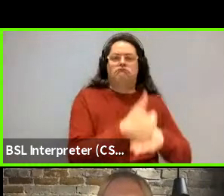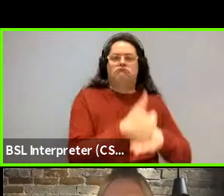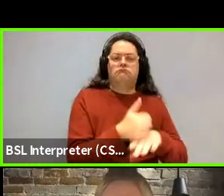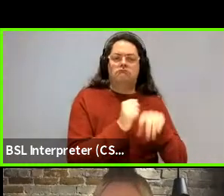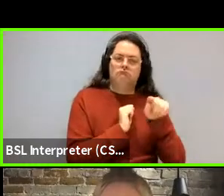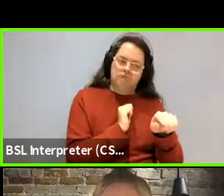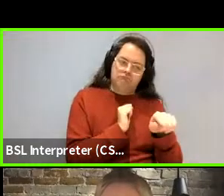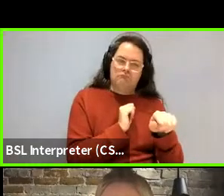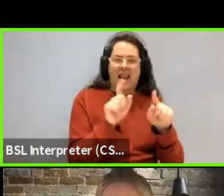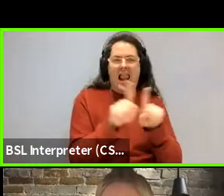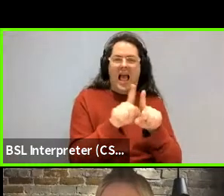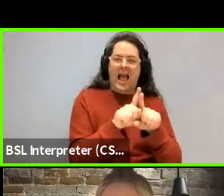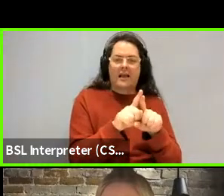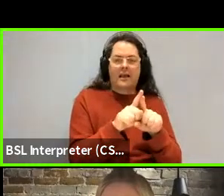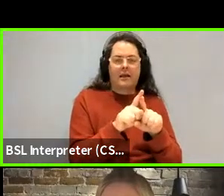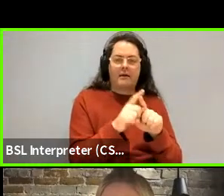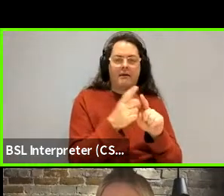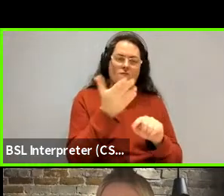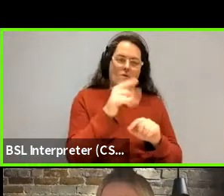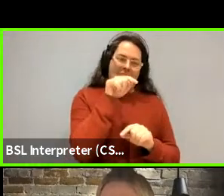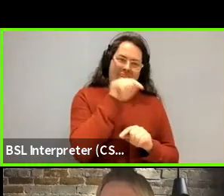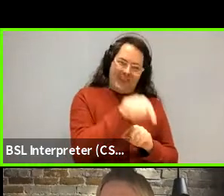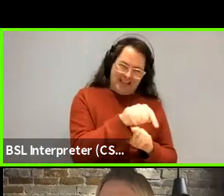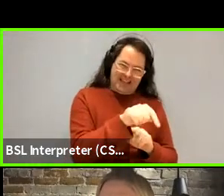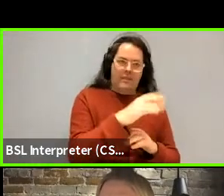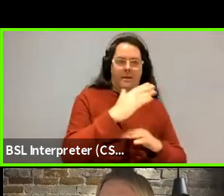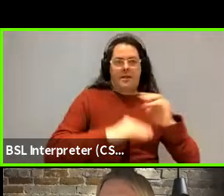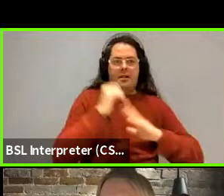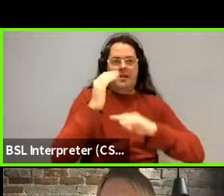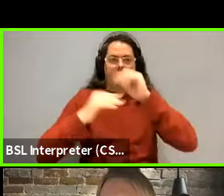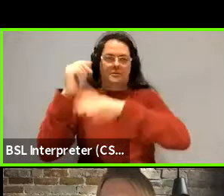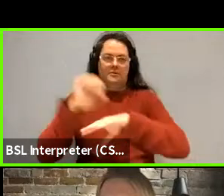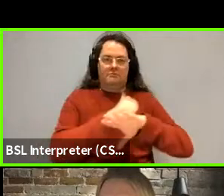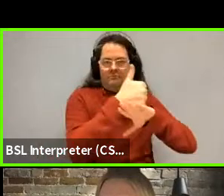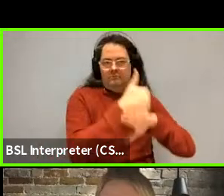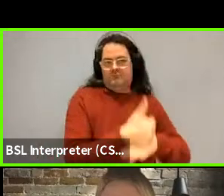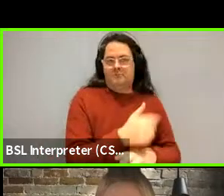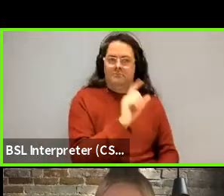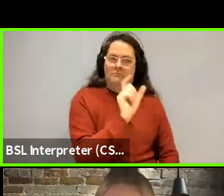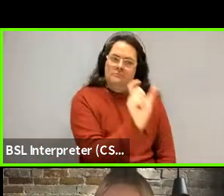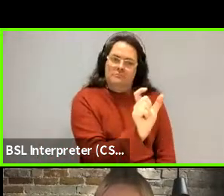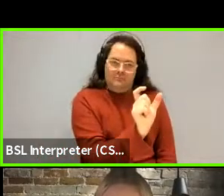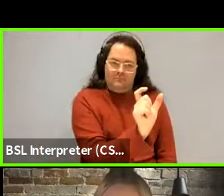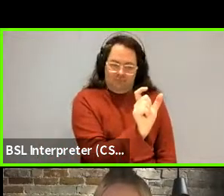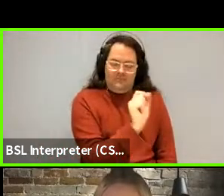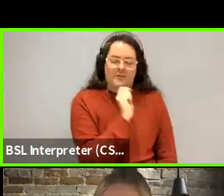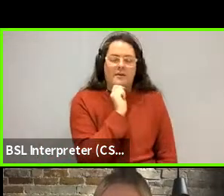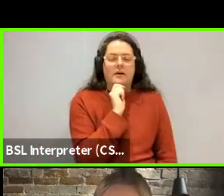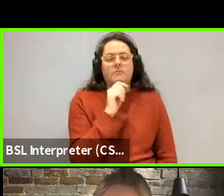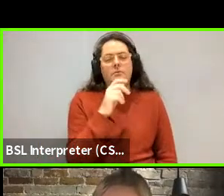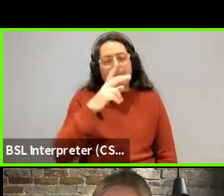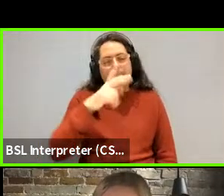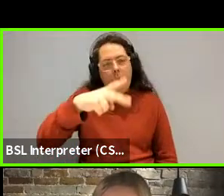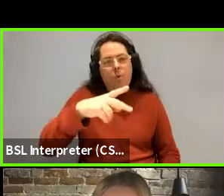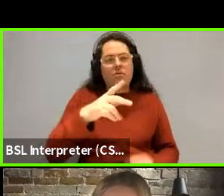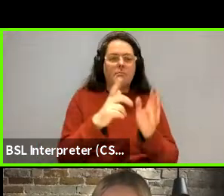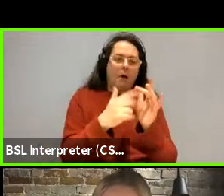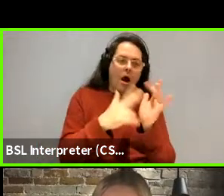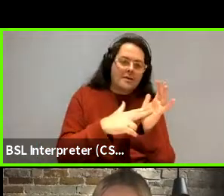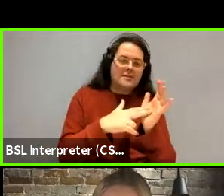I don't know, the building blocks and the things we put together. I guess your points, both of you is that, you know, constructions